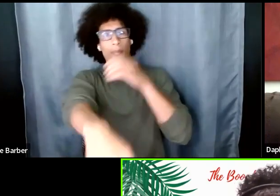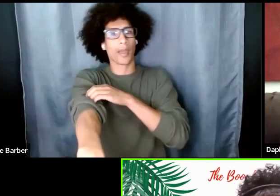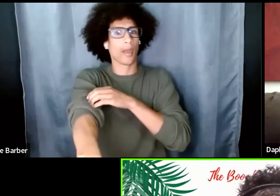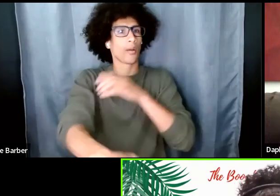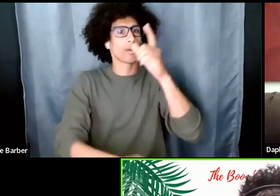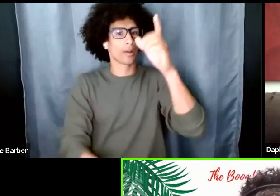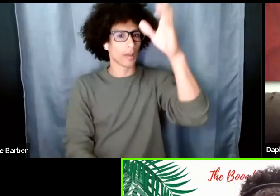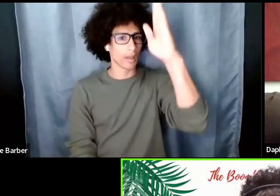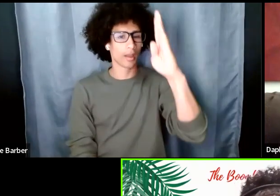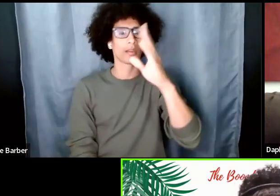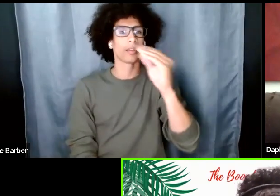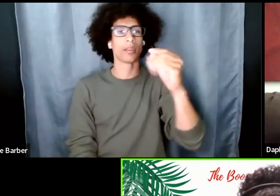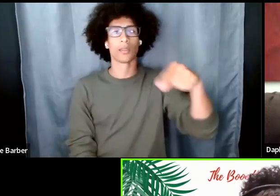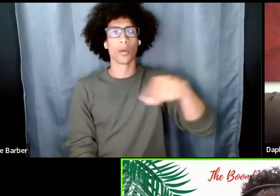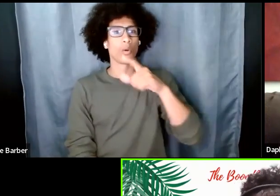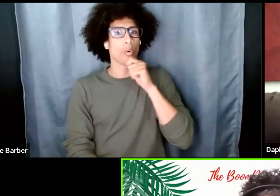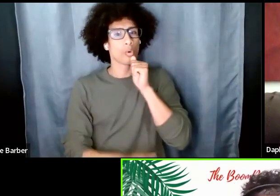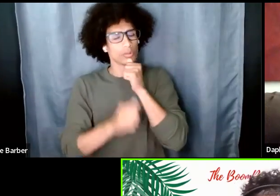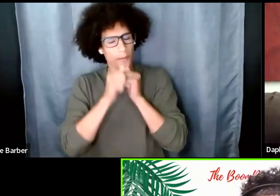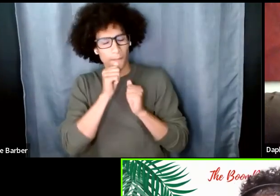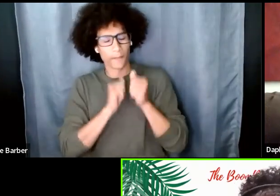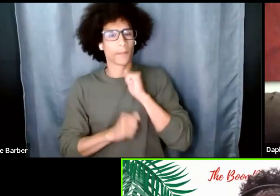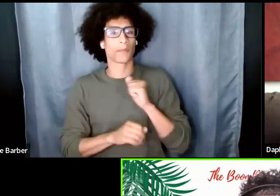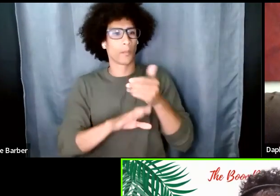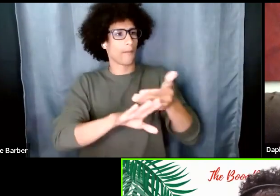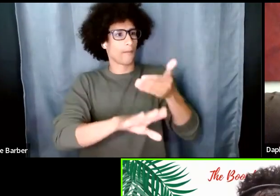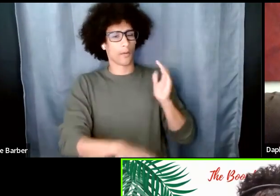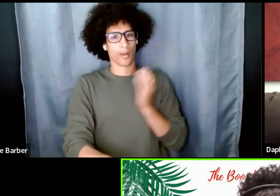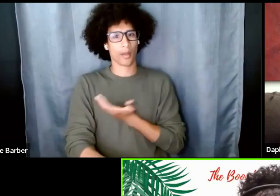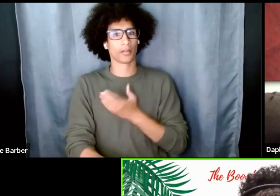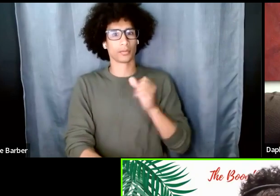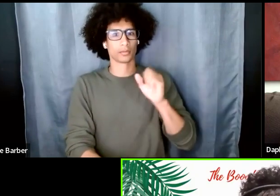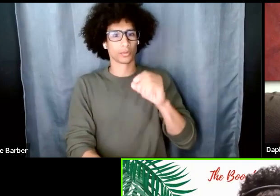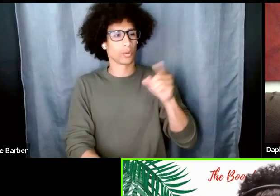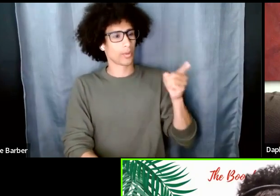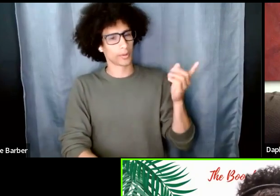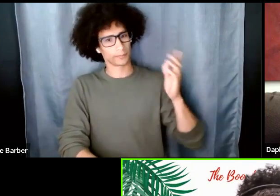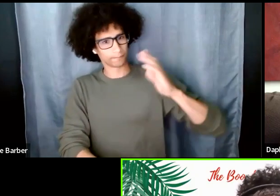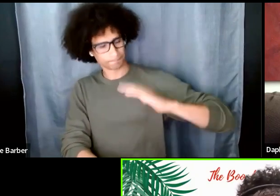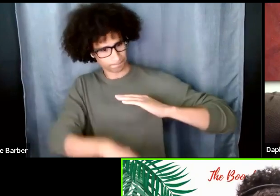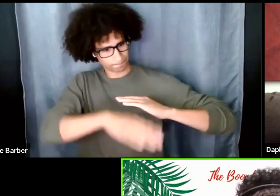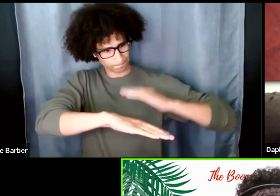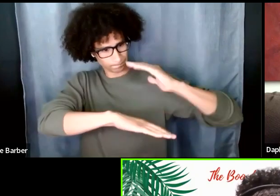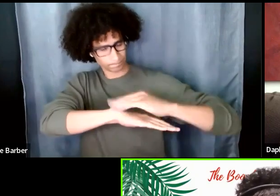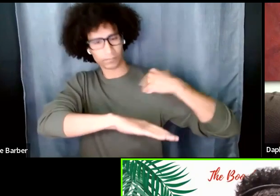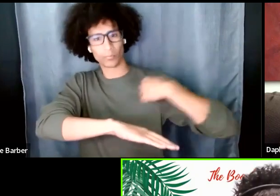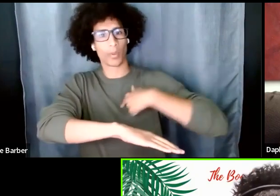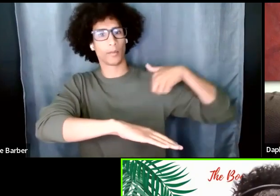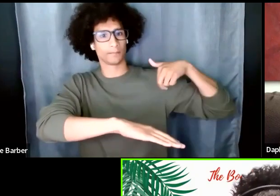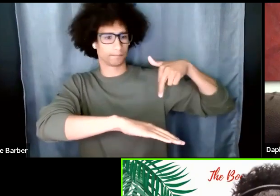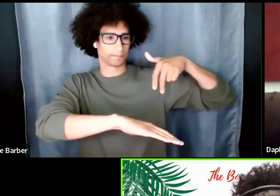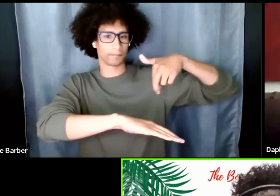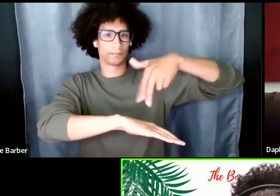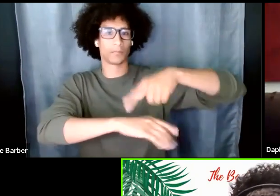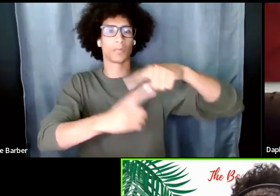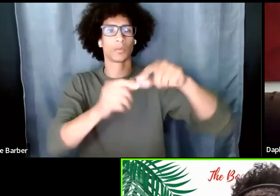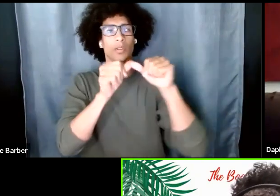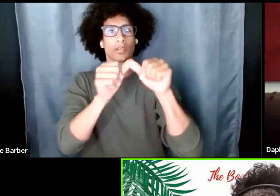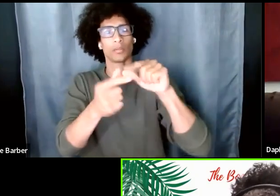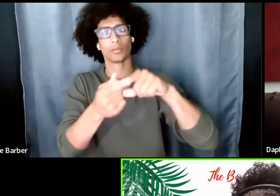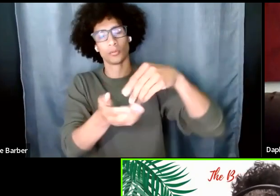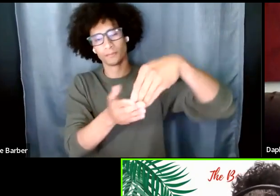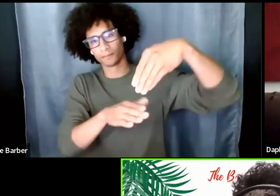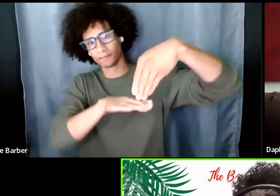suffered before us so that way we can thrive and tell these stories um that are also connected and deeply rooted to our authenticity and our identity actually